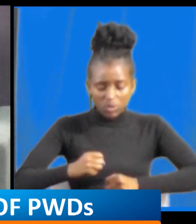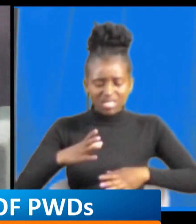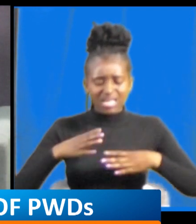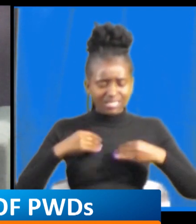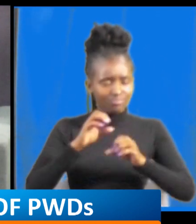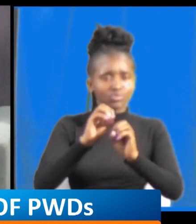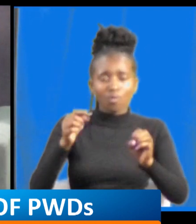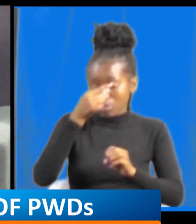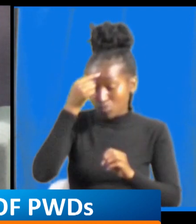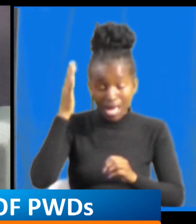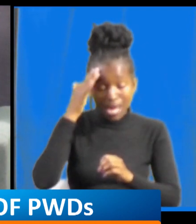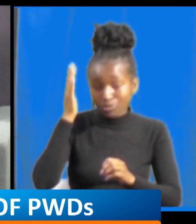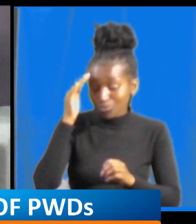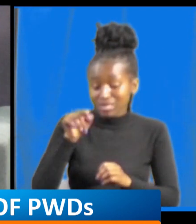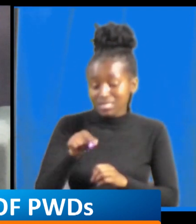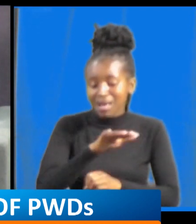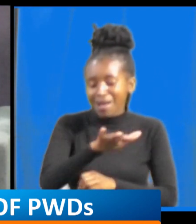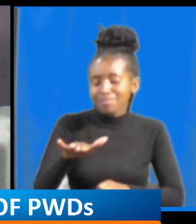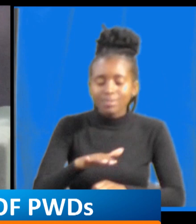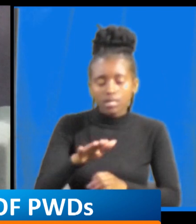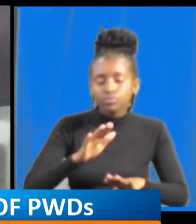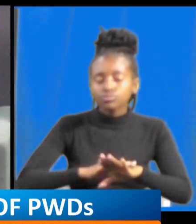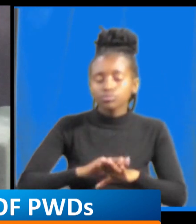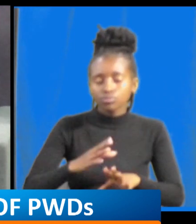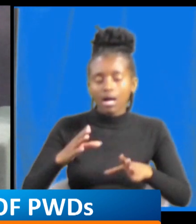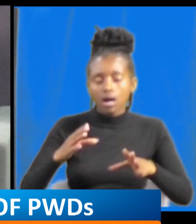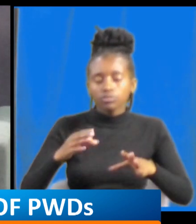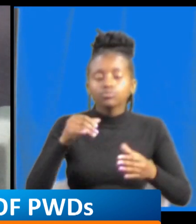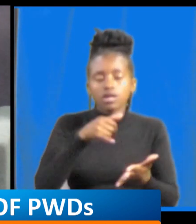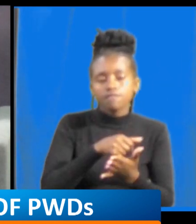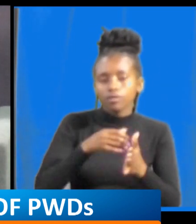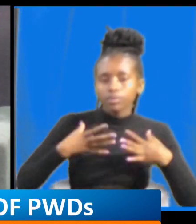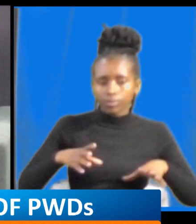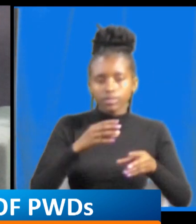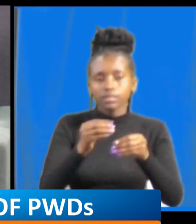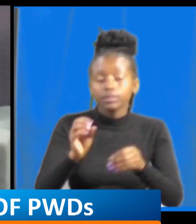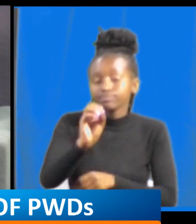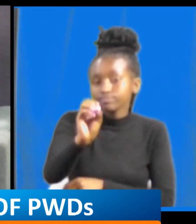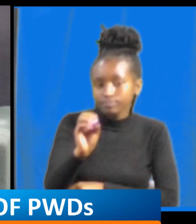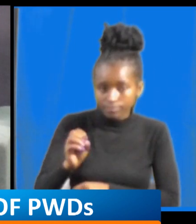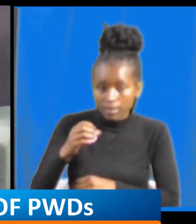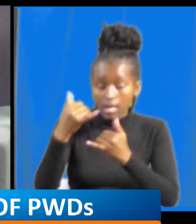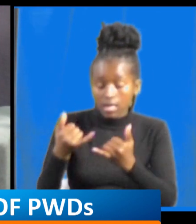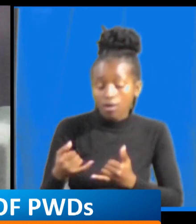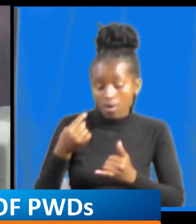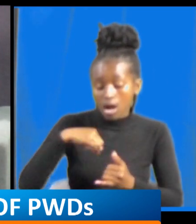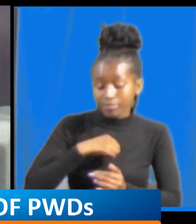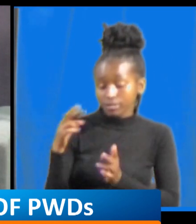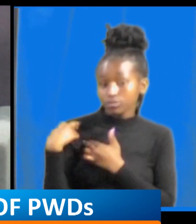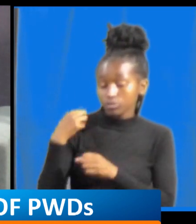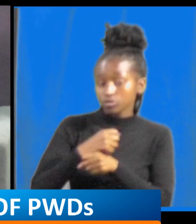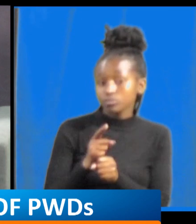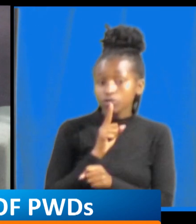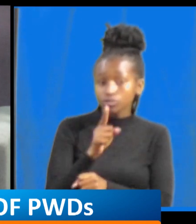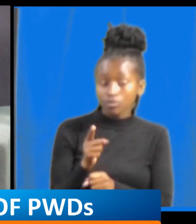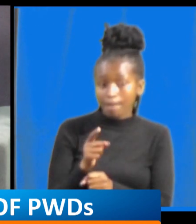to to accommodate the person with disability so now as our it is one of our roles to ensure that the